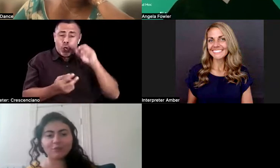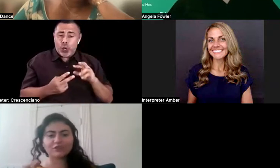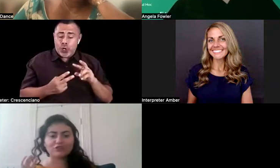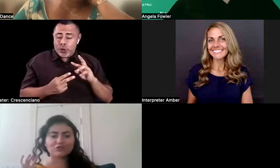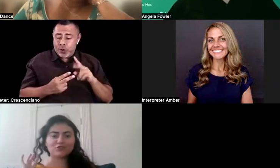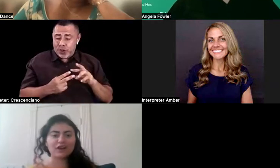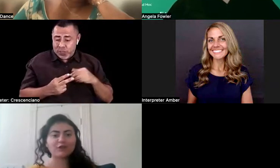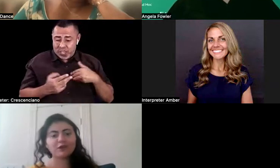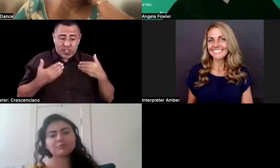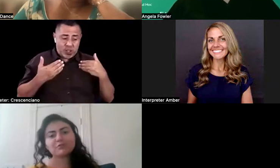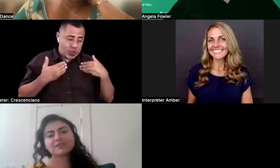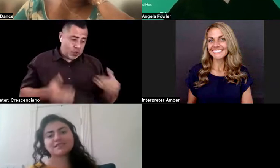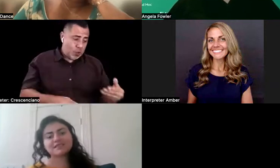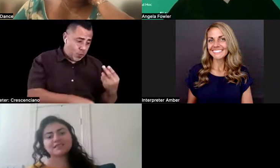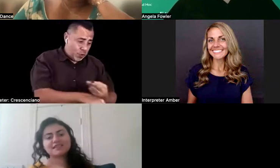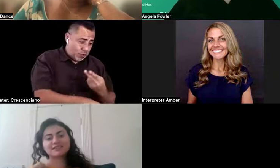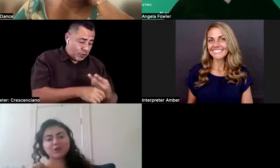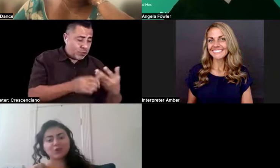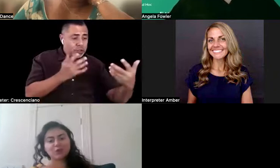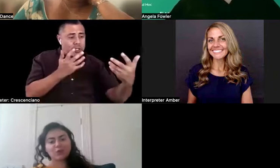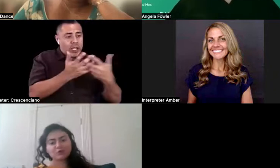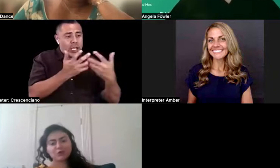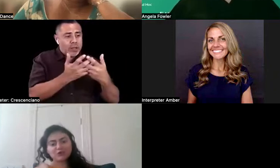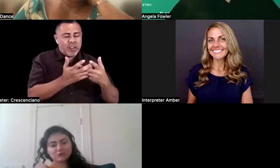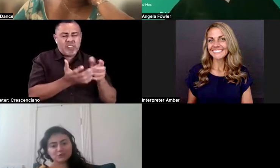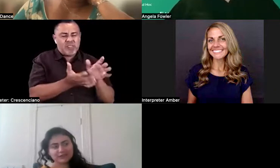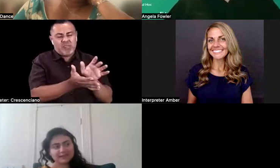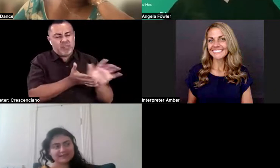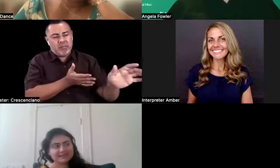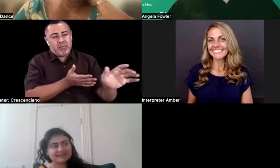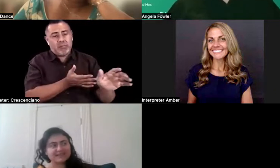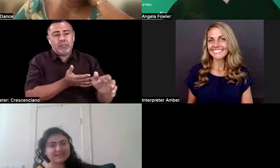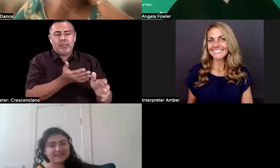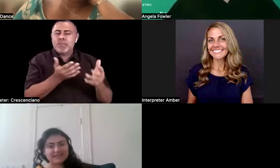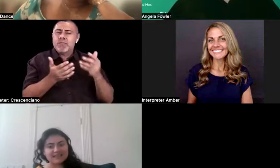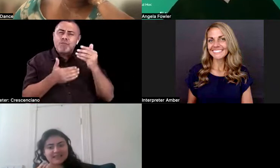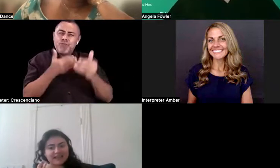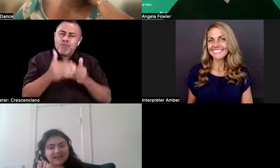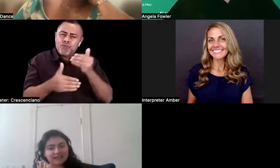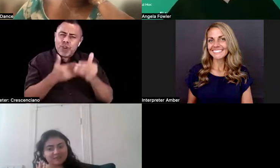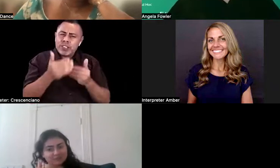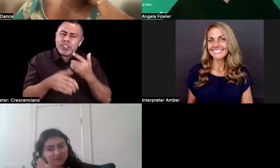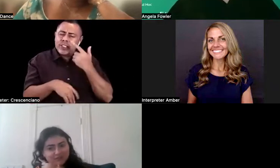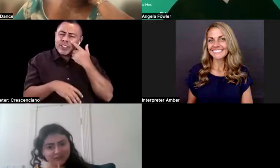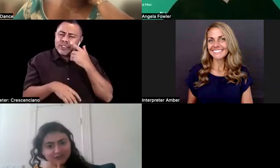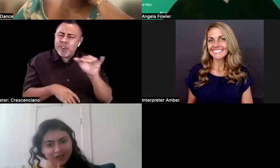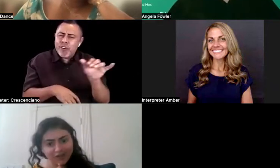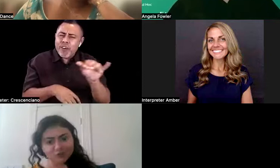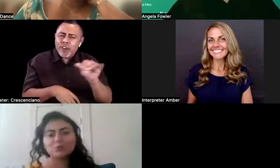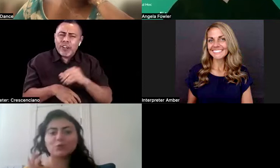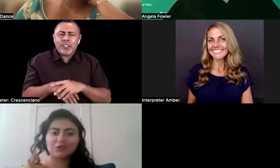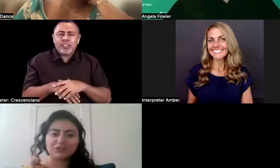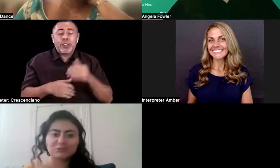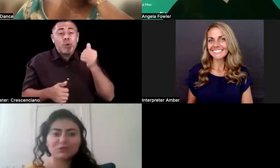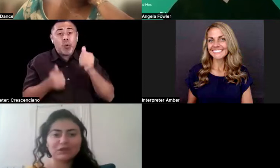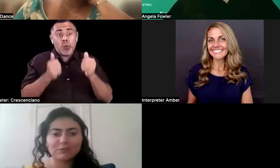use accommodation, how that process is, what works, what doesn't, um, even in law